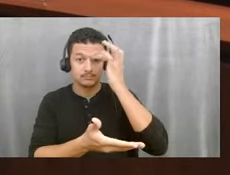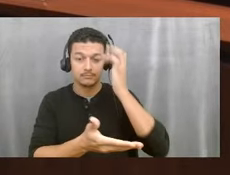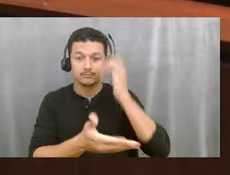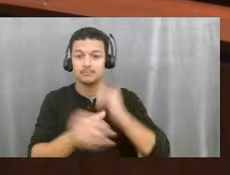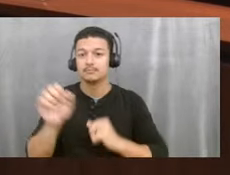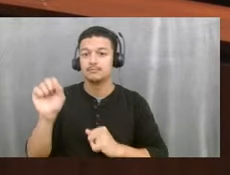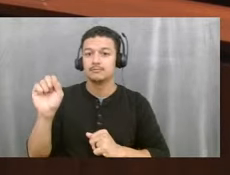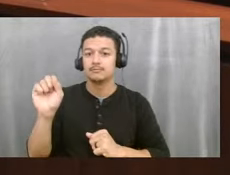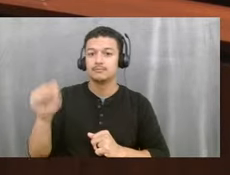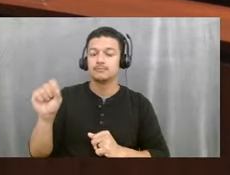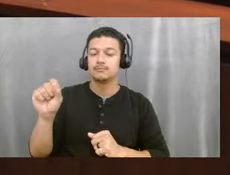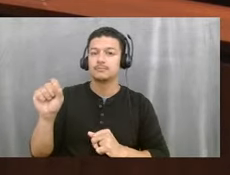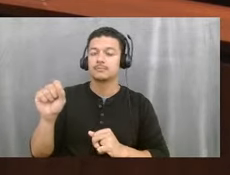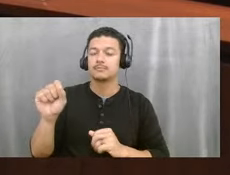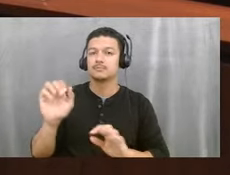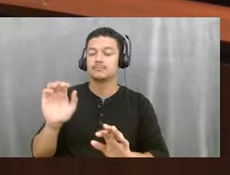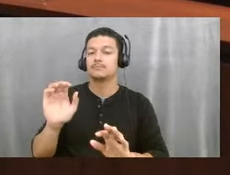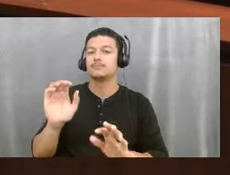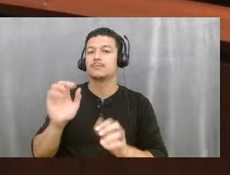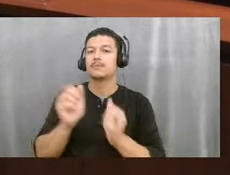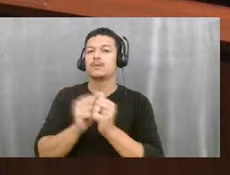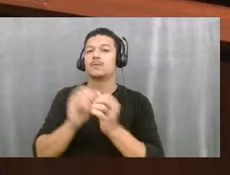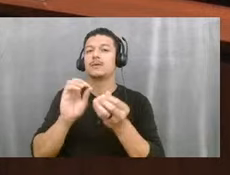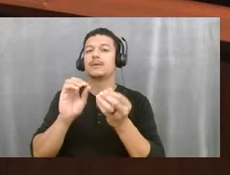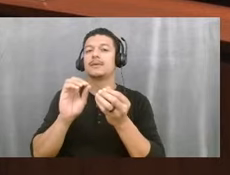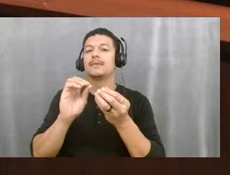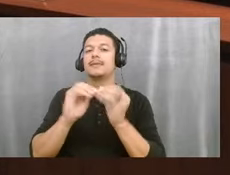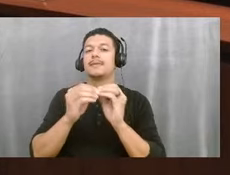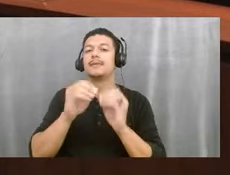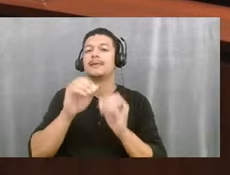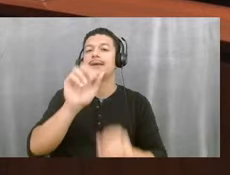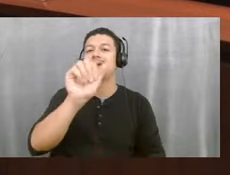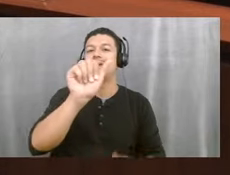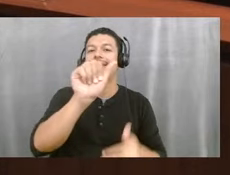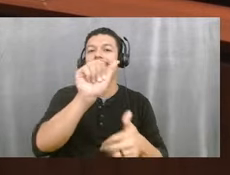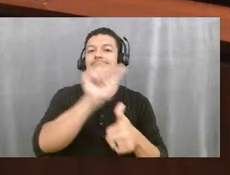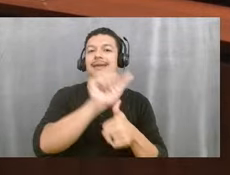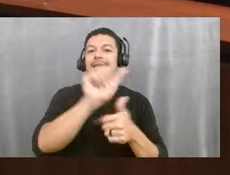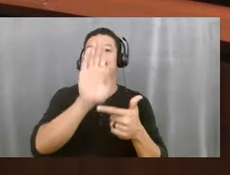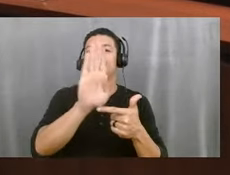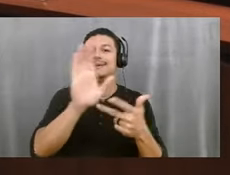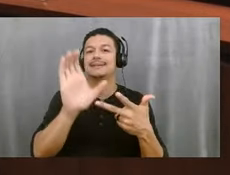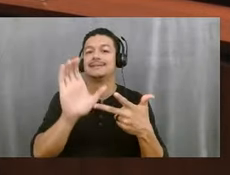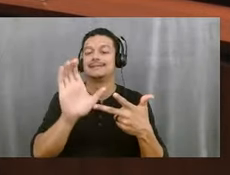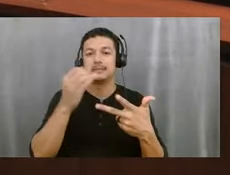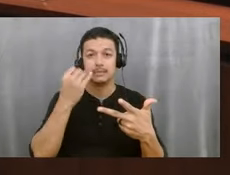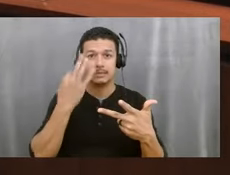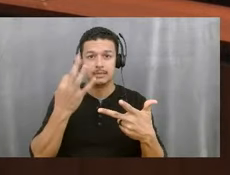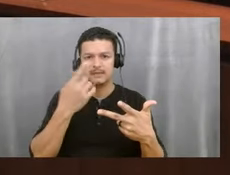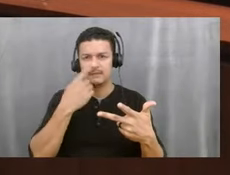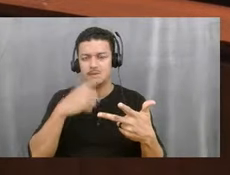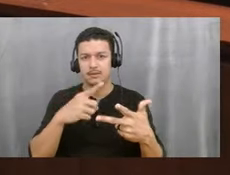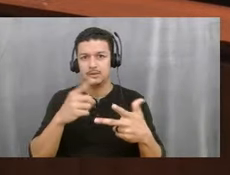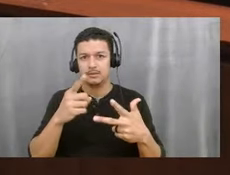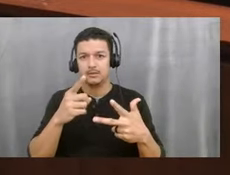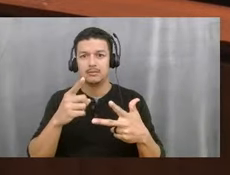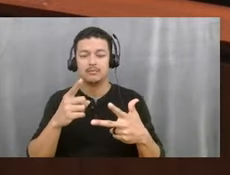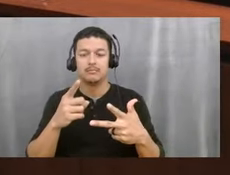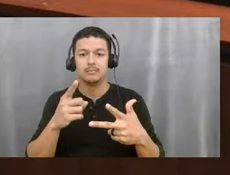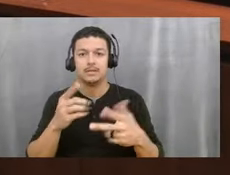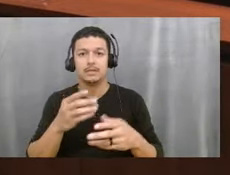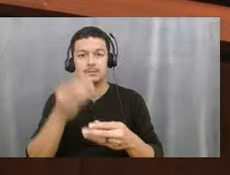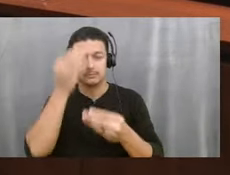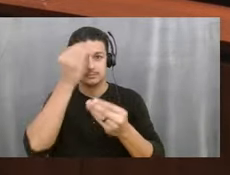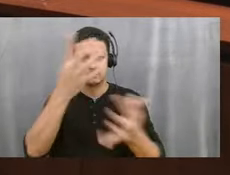just with regard to items A, B, and C, if you can disclose whether you've had any ex-parte declarations or